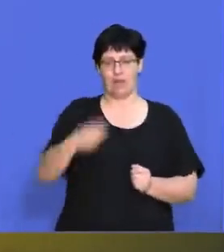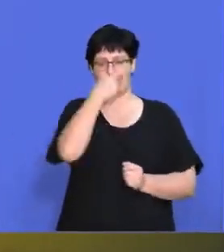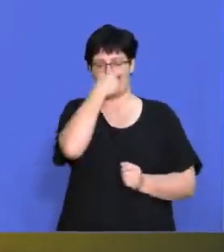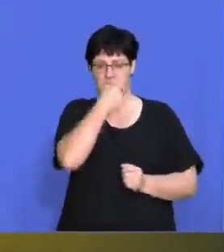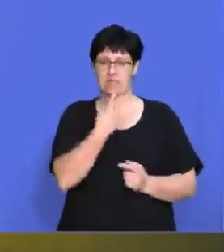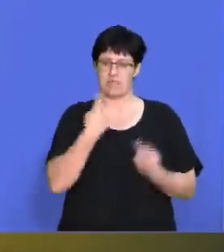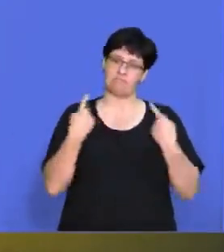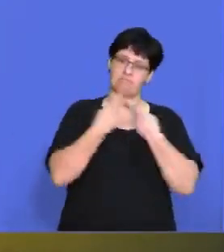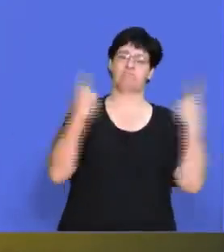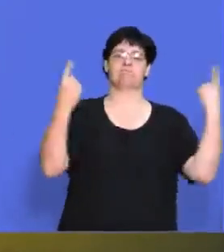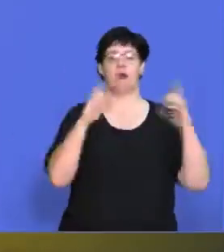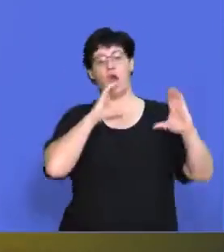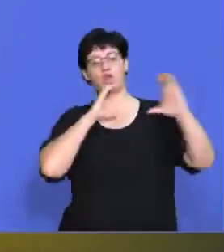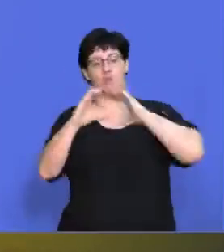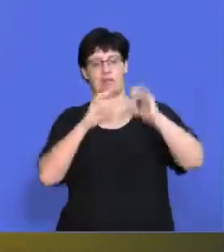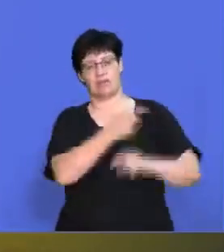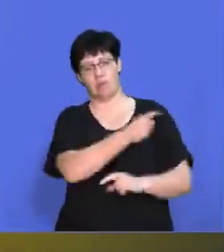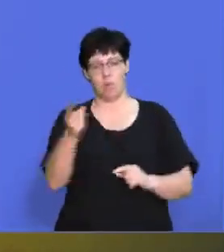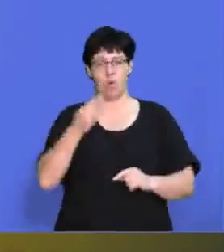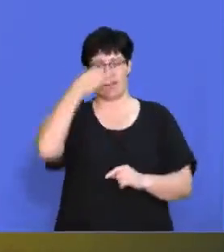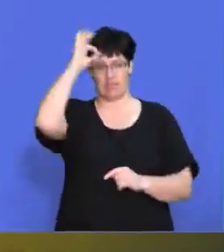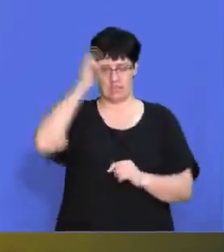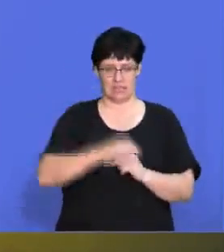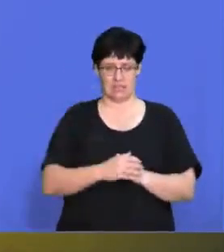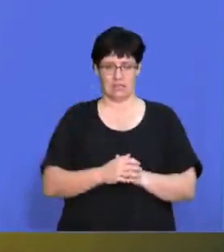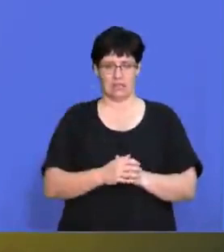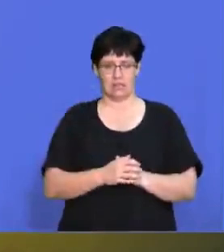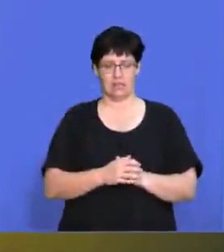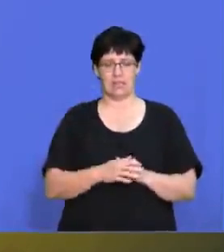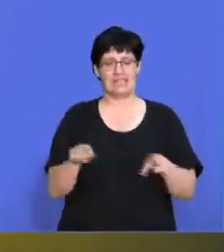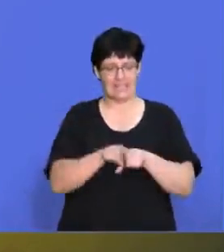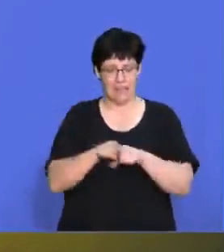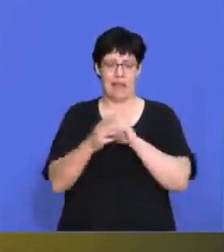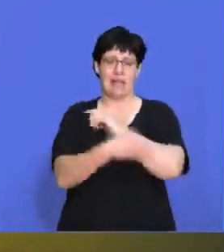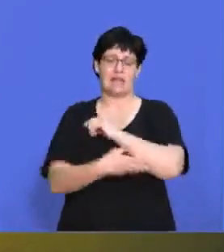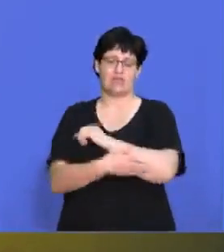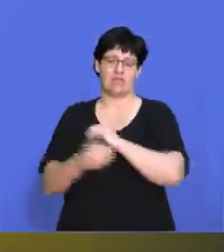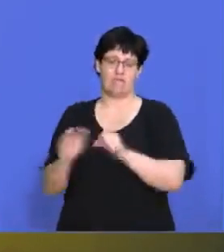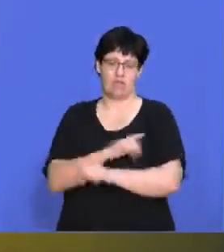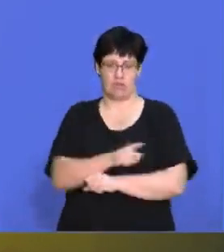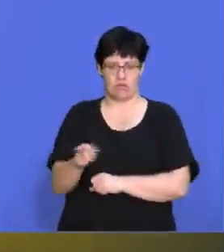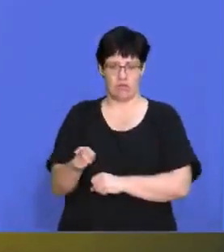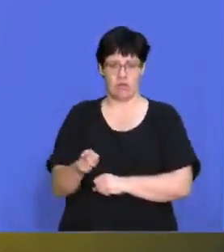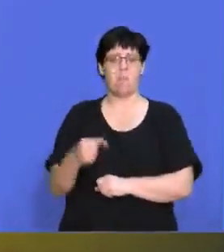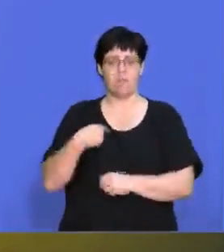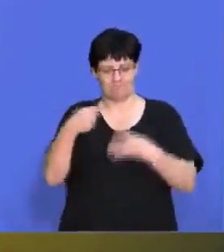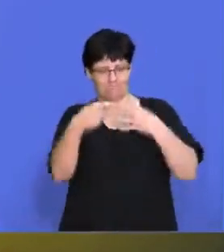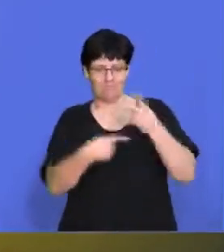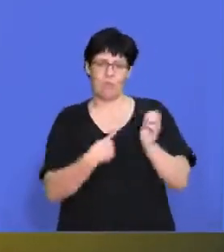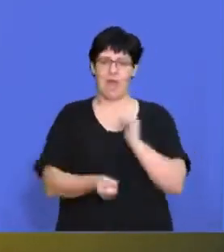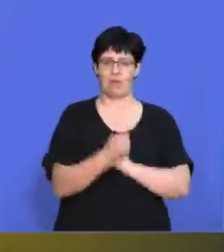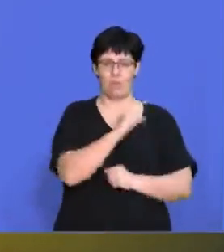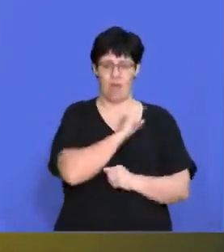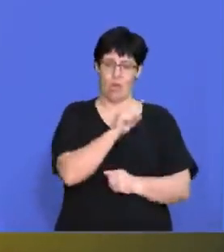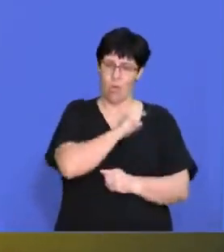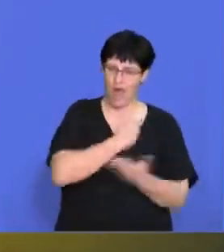and he communicated to the whole government and to the country as to what was happening in terms of the lockdown. So when it